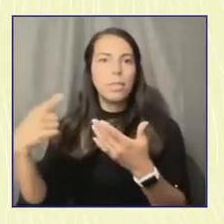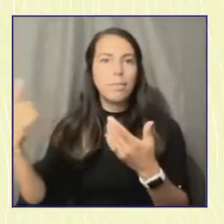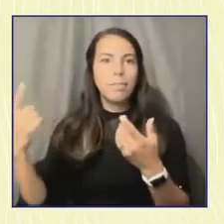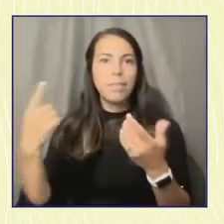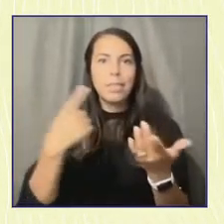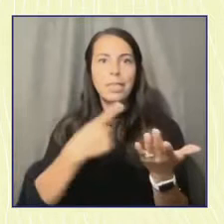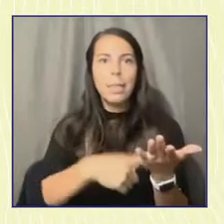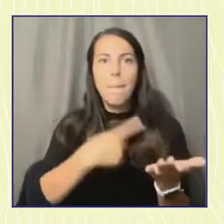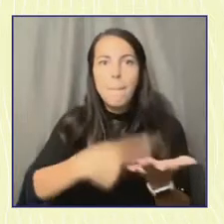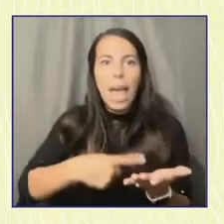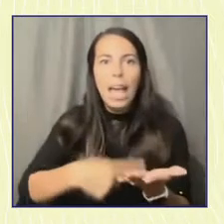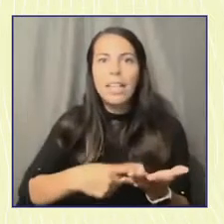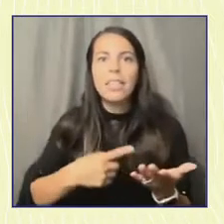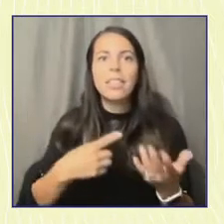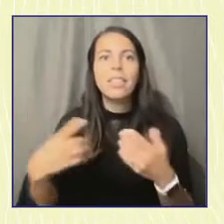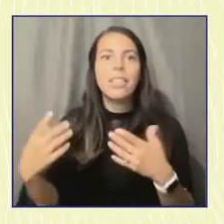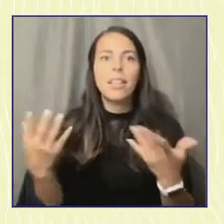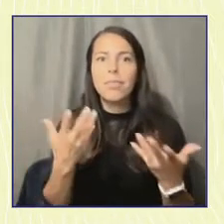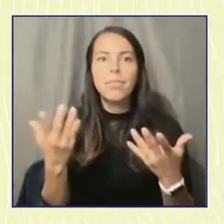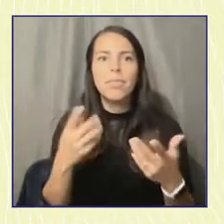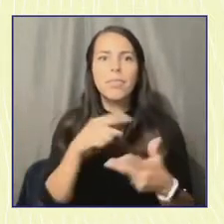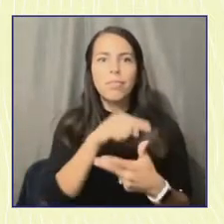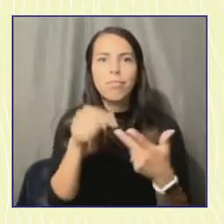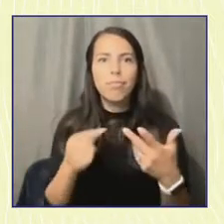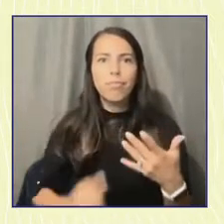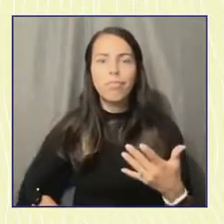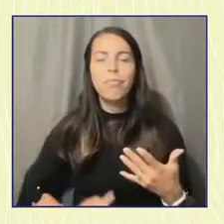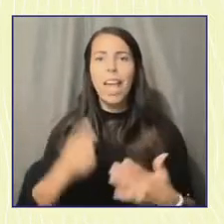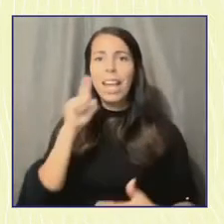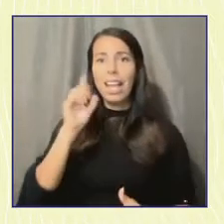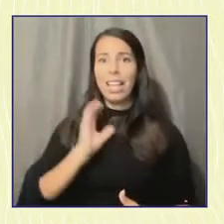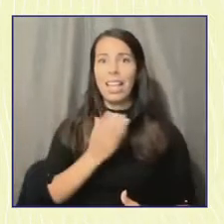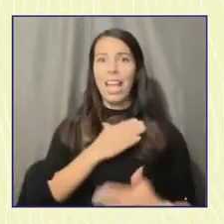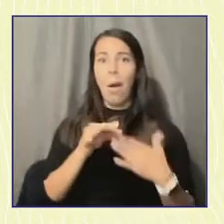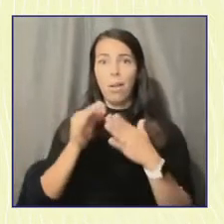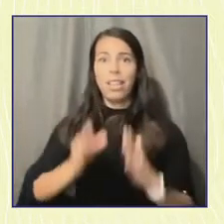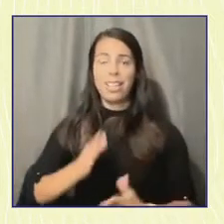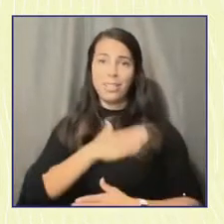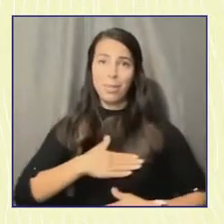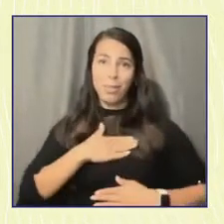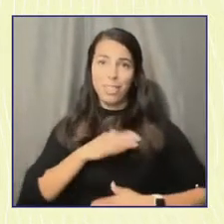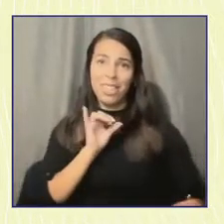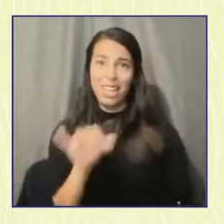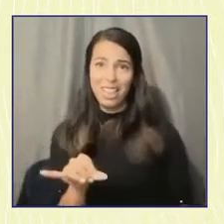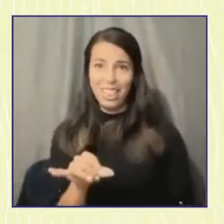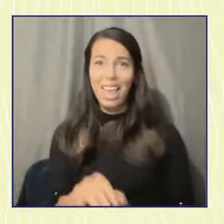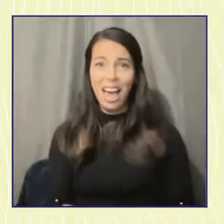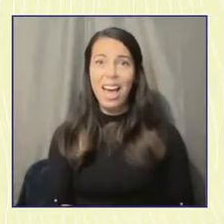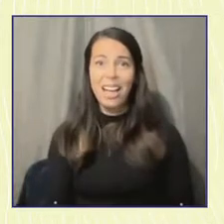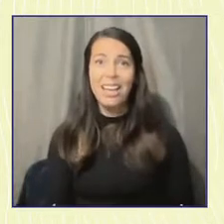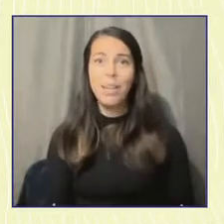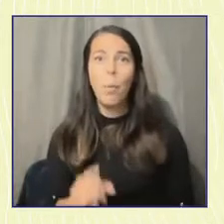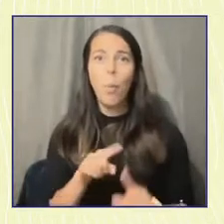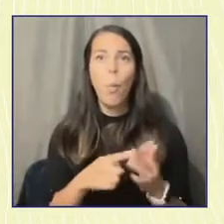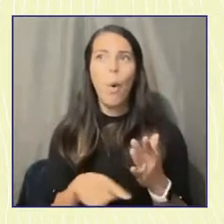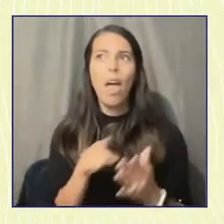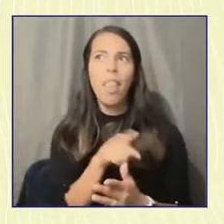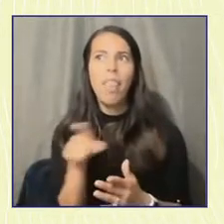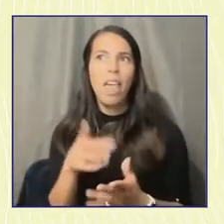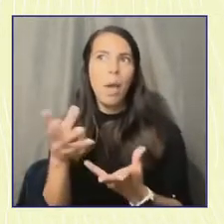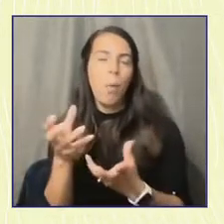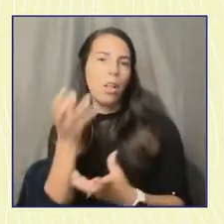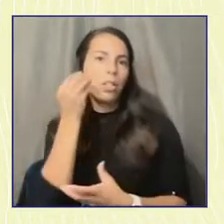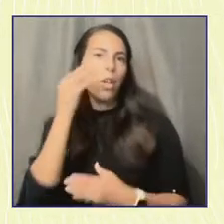And I think our readers really appreciated hearing from their peers about what they thought mattered about the election and just kind of having this more